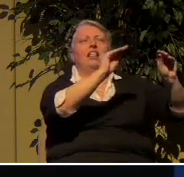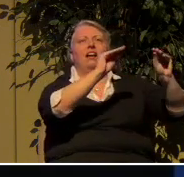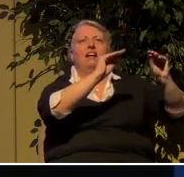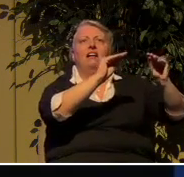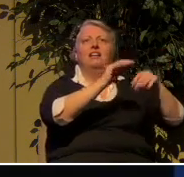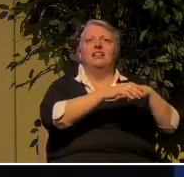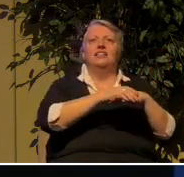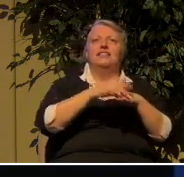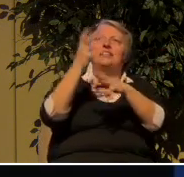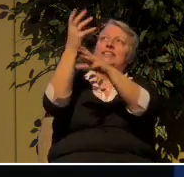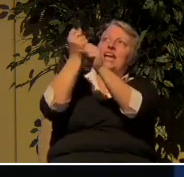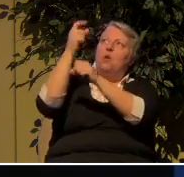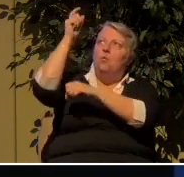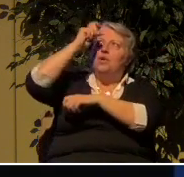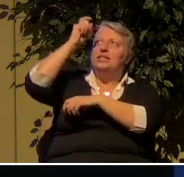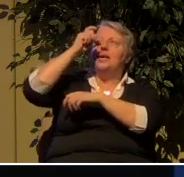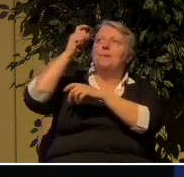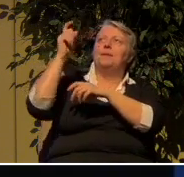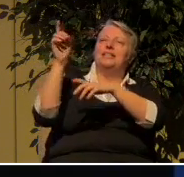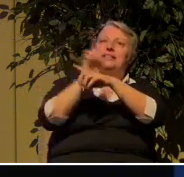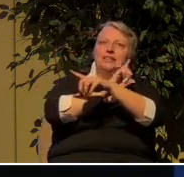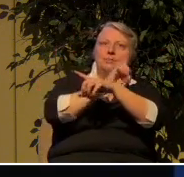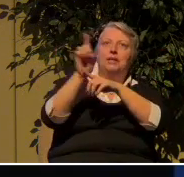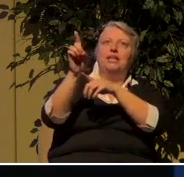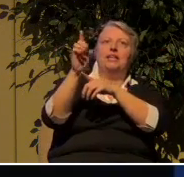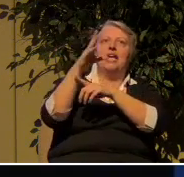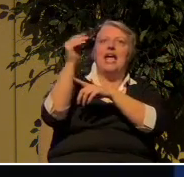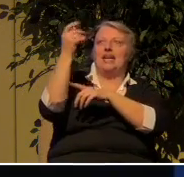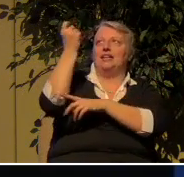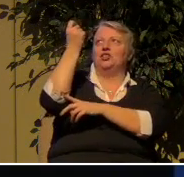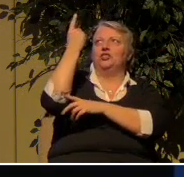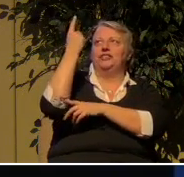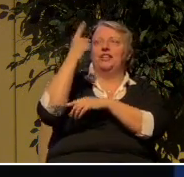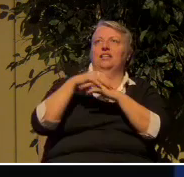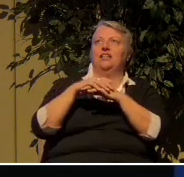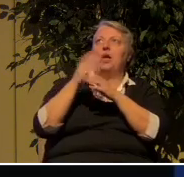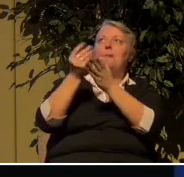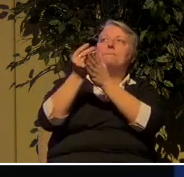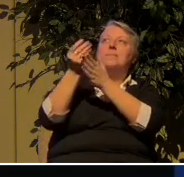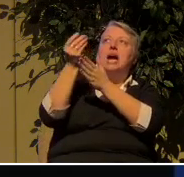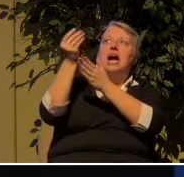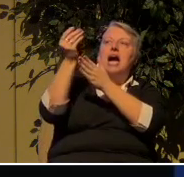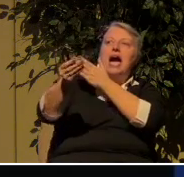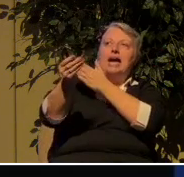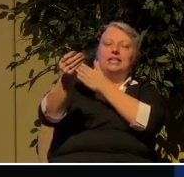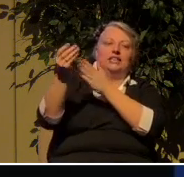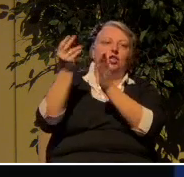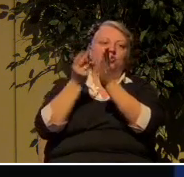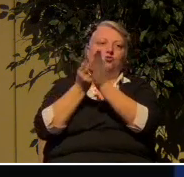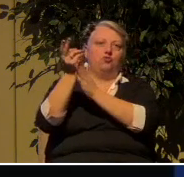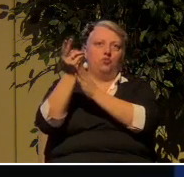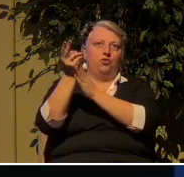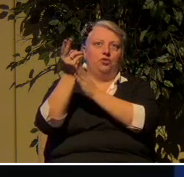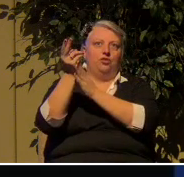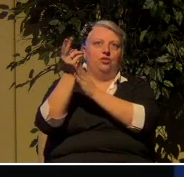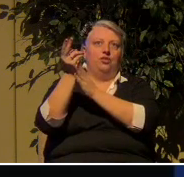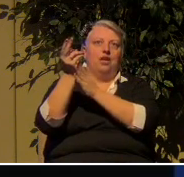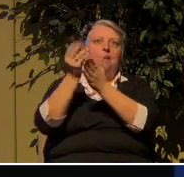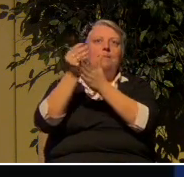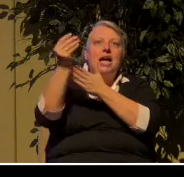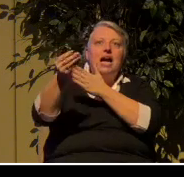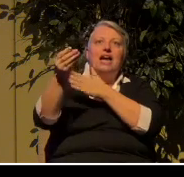and understanding. Buy the truth. We must love the truth.